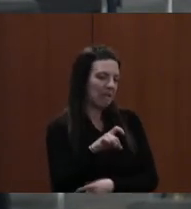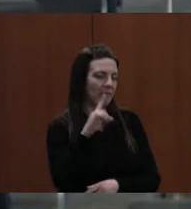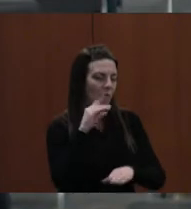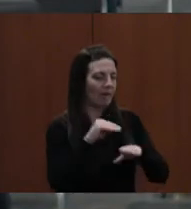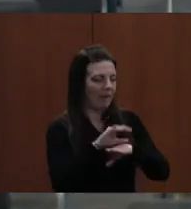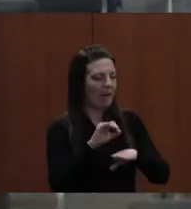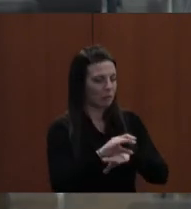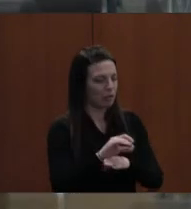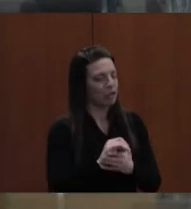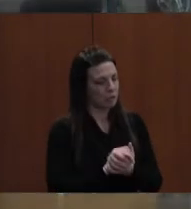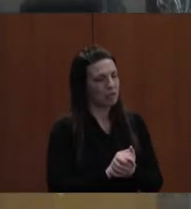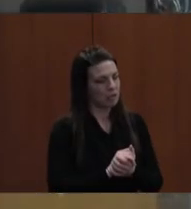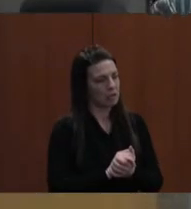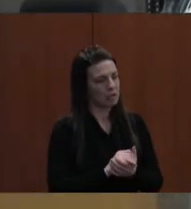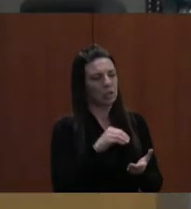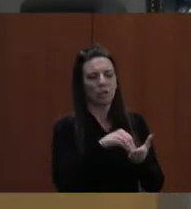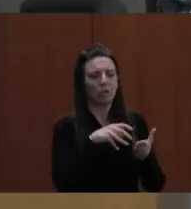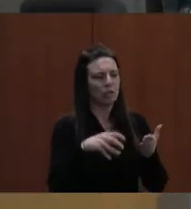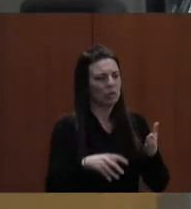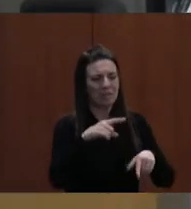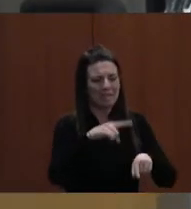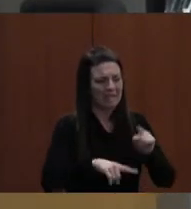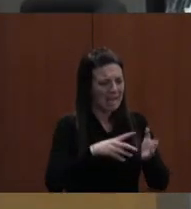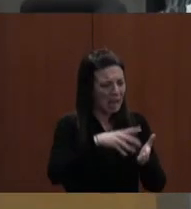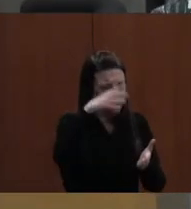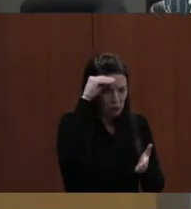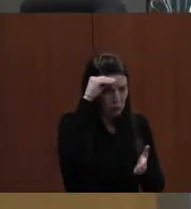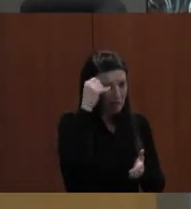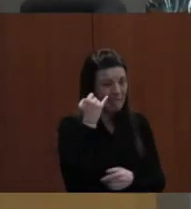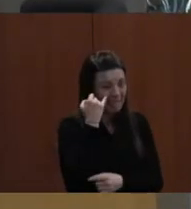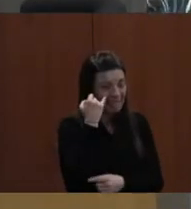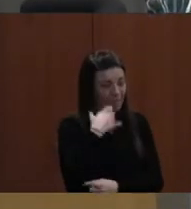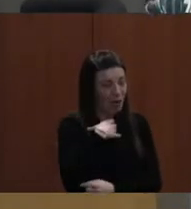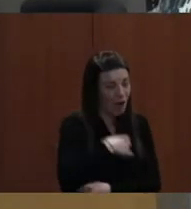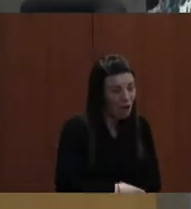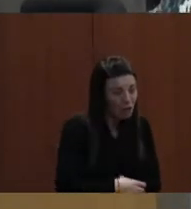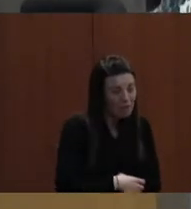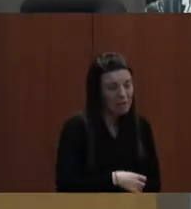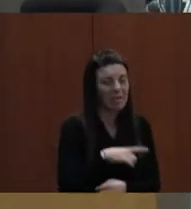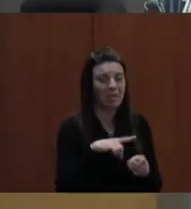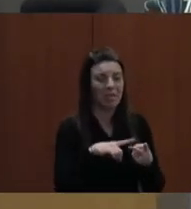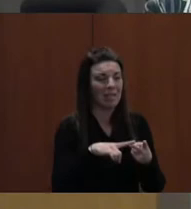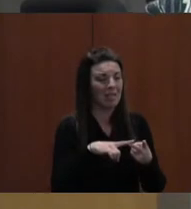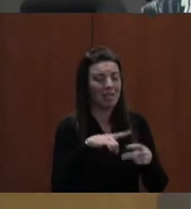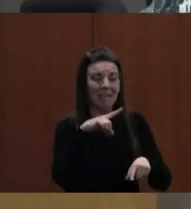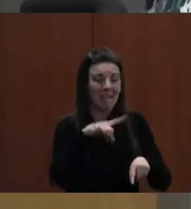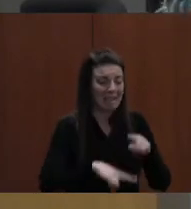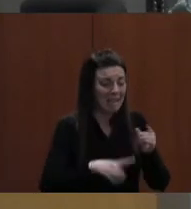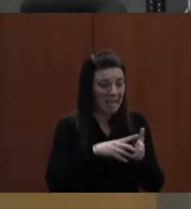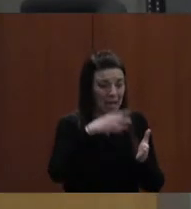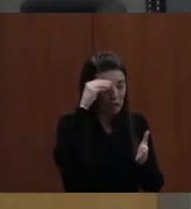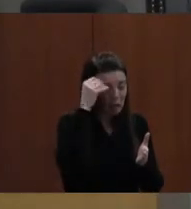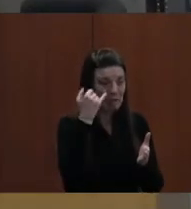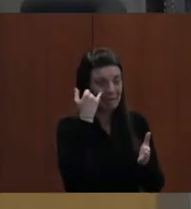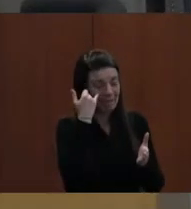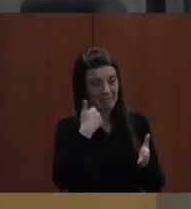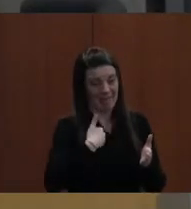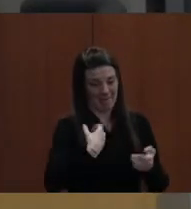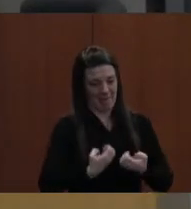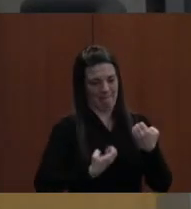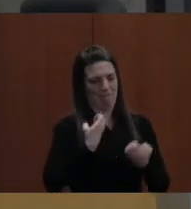Students can't learn when they're hungry. And they certainly can't learn when they're hurting emotionally. And